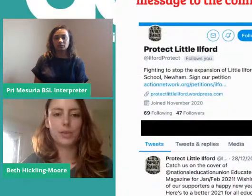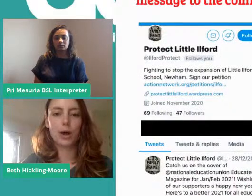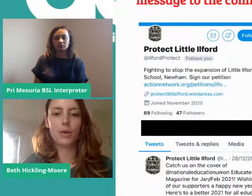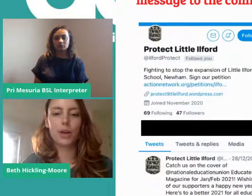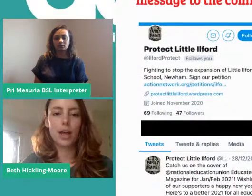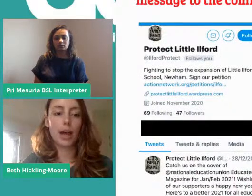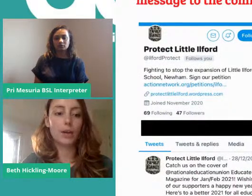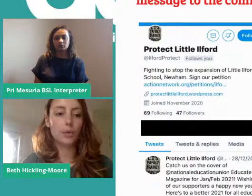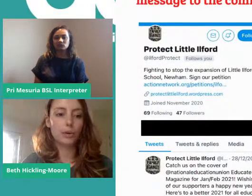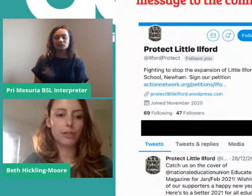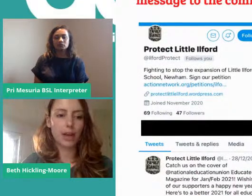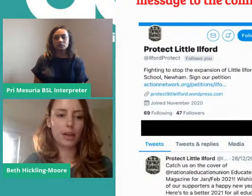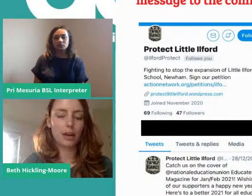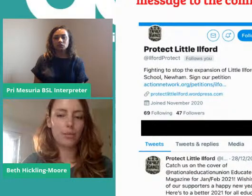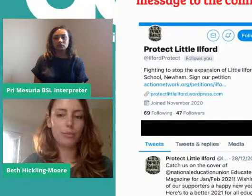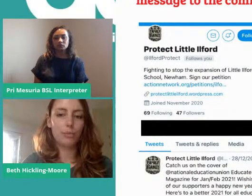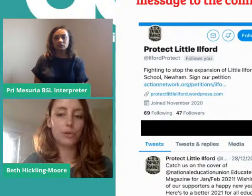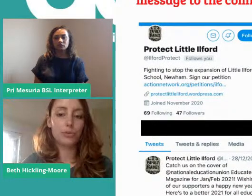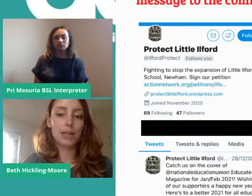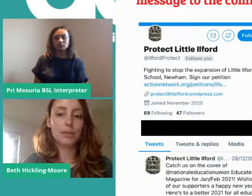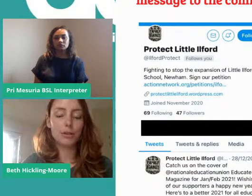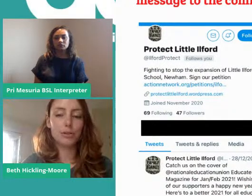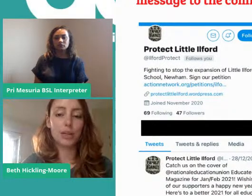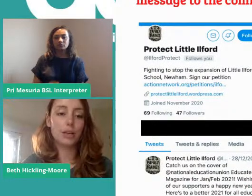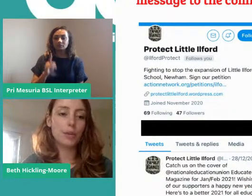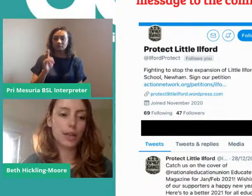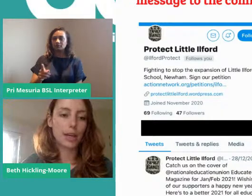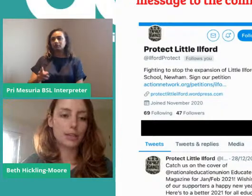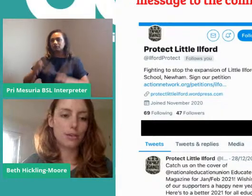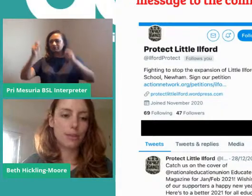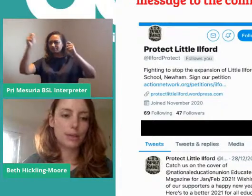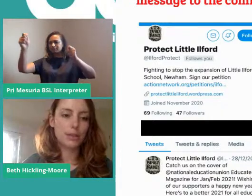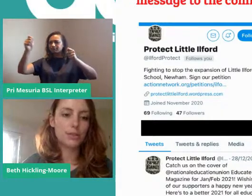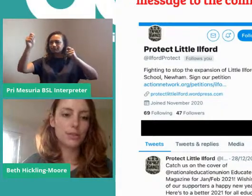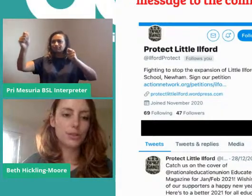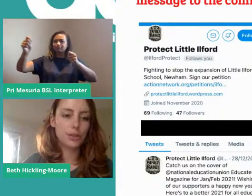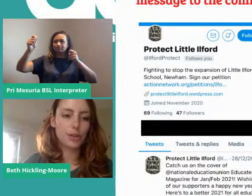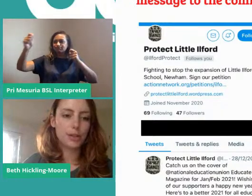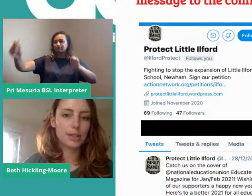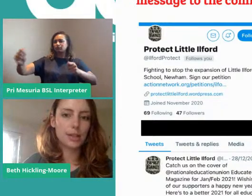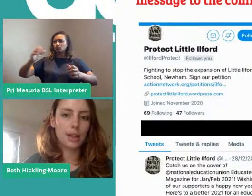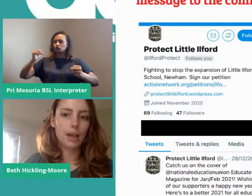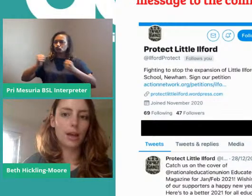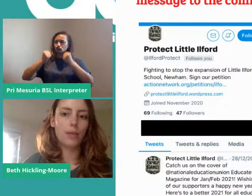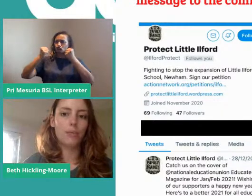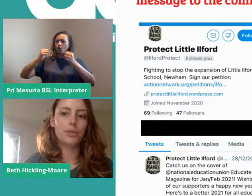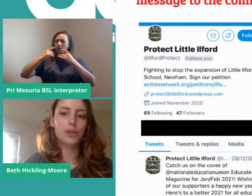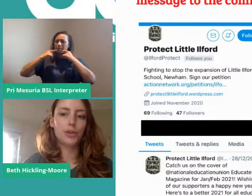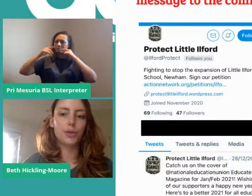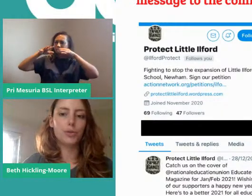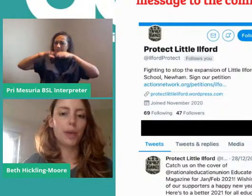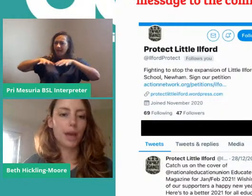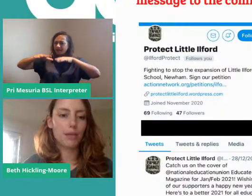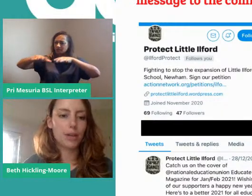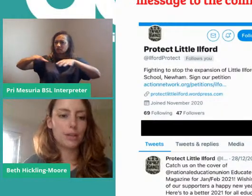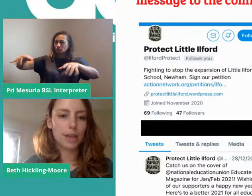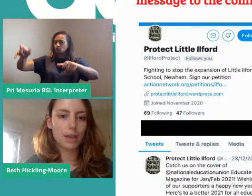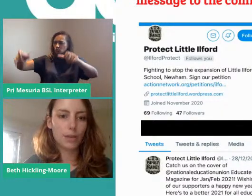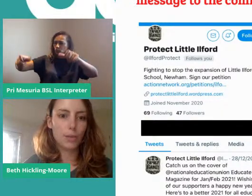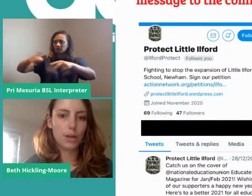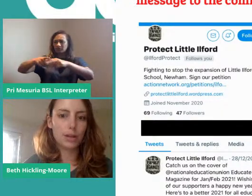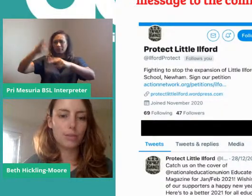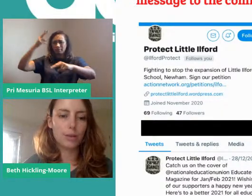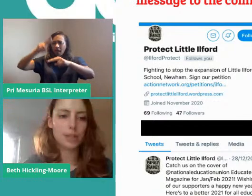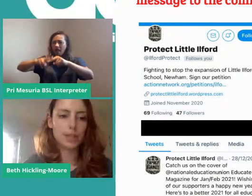As well. And all of that was really crucial in communicating our message to students, to parents